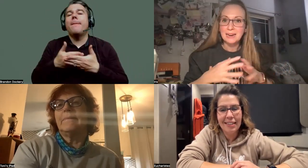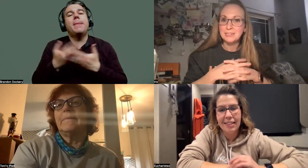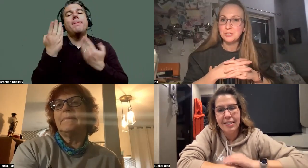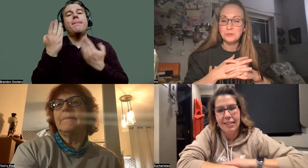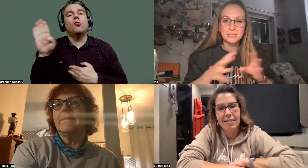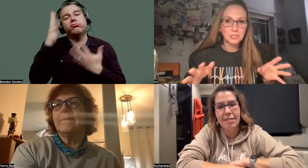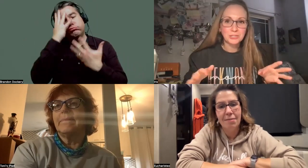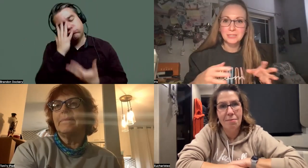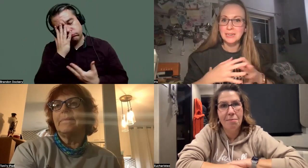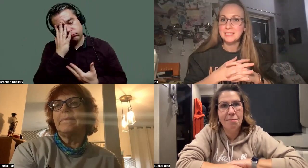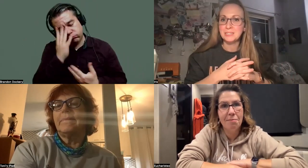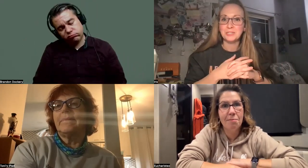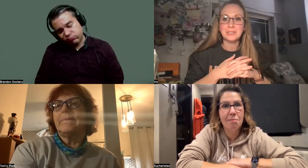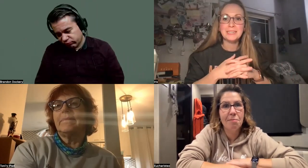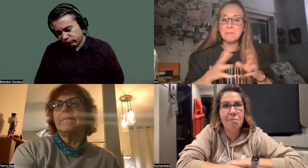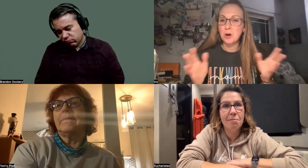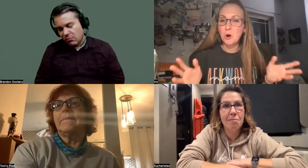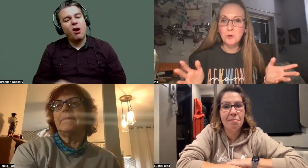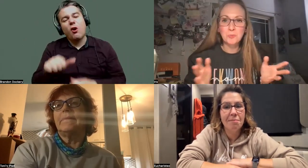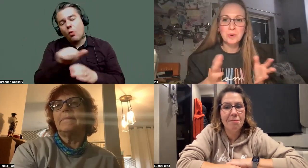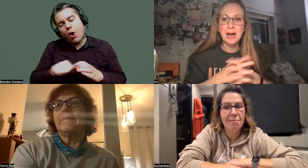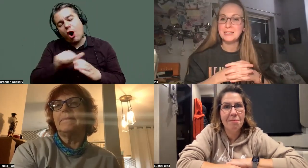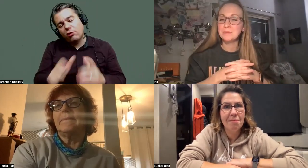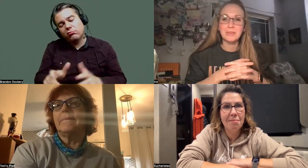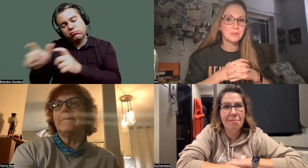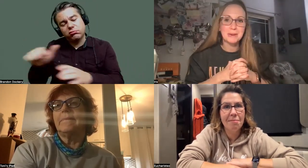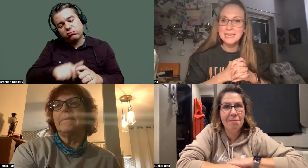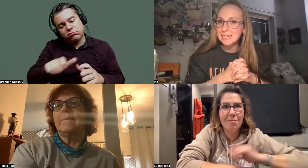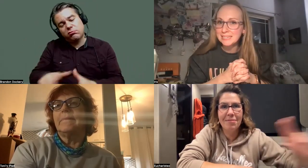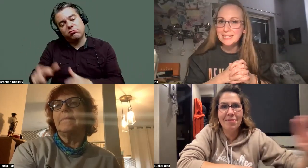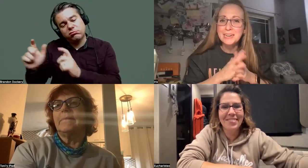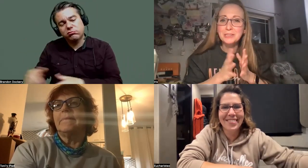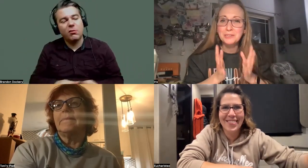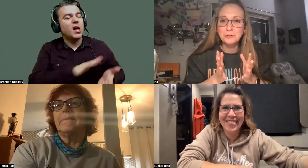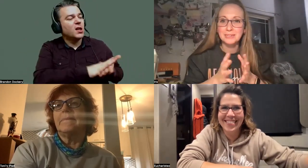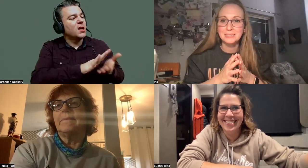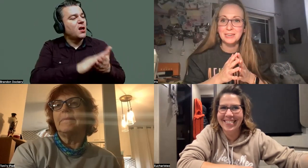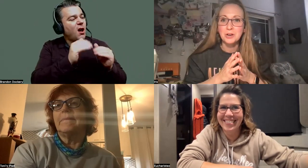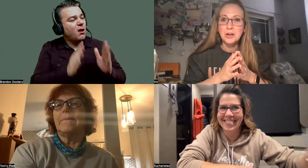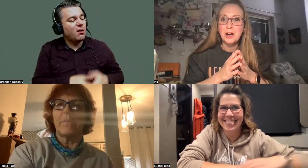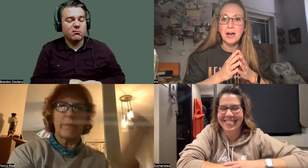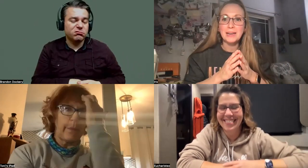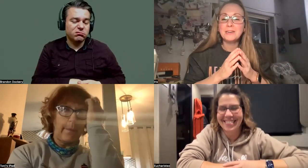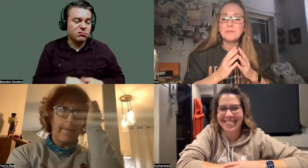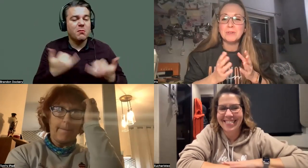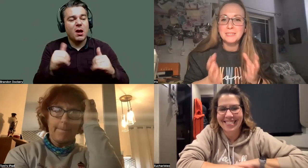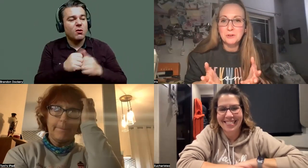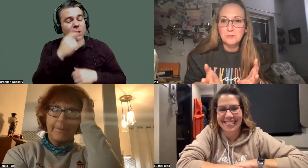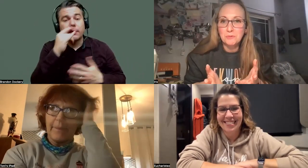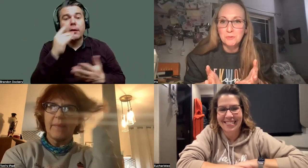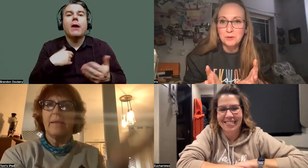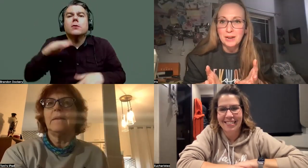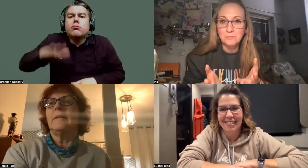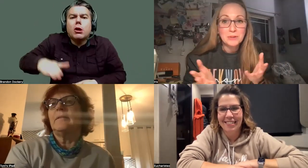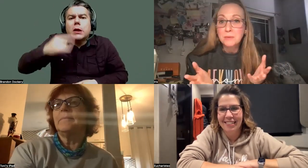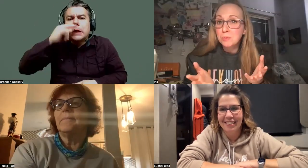sad. I didn't do the dishes. I didn't clean my home. I didn't play with my kids. And I had little kids. Like I didn't even want to sit